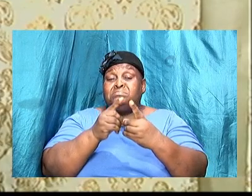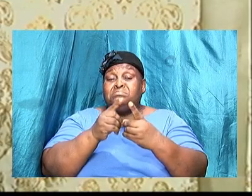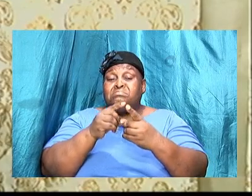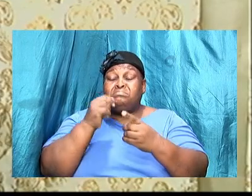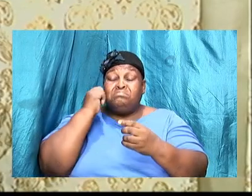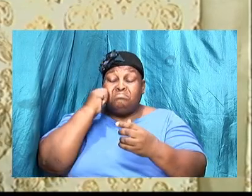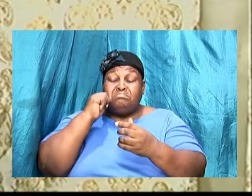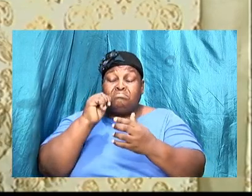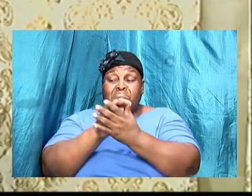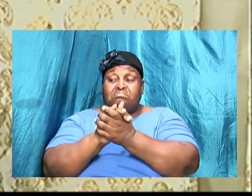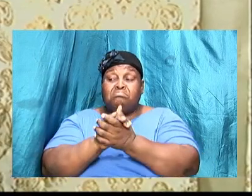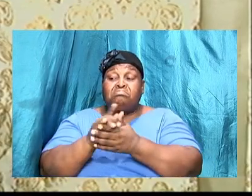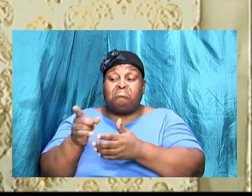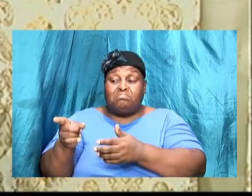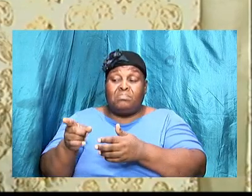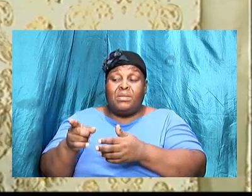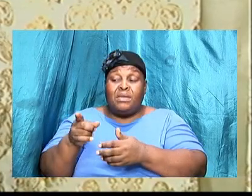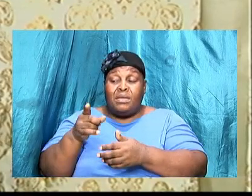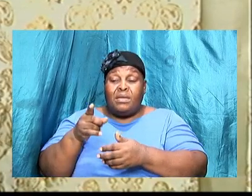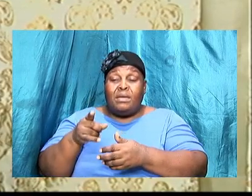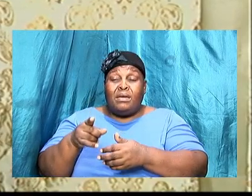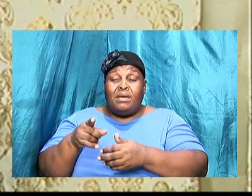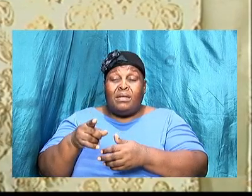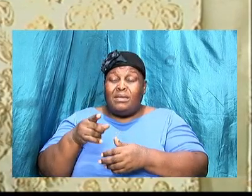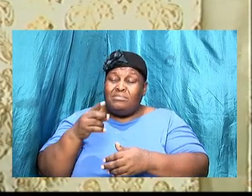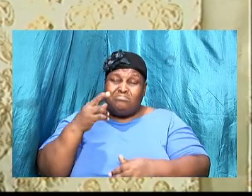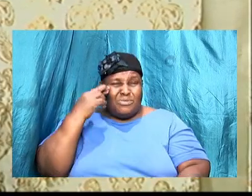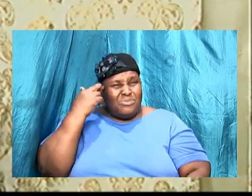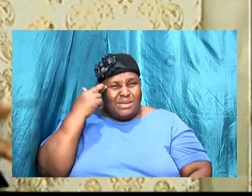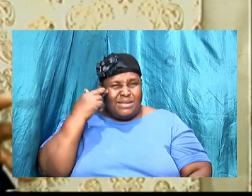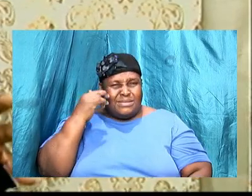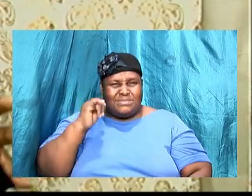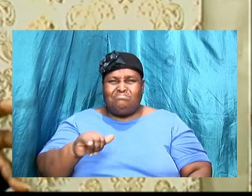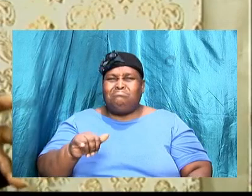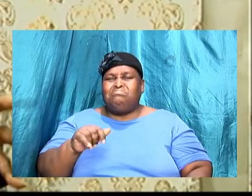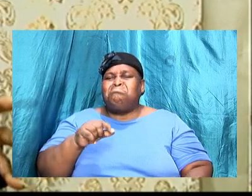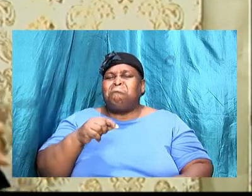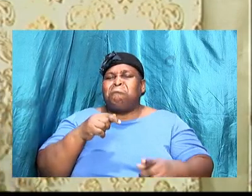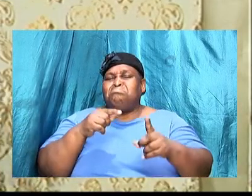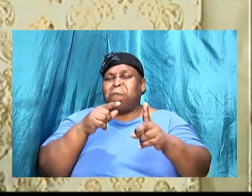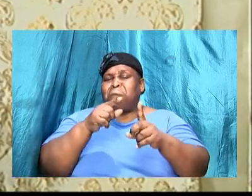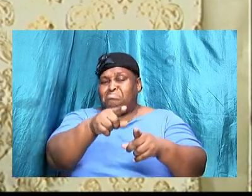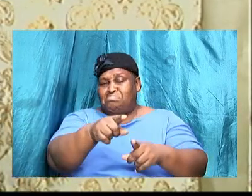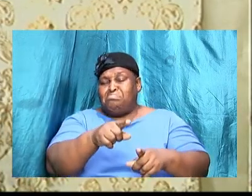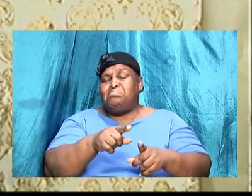I realized that I like her so are getting real practical and